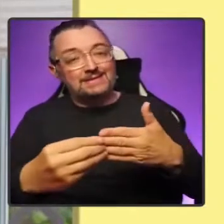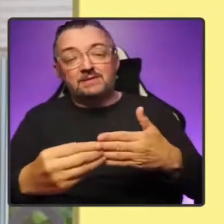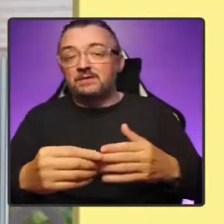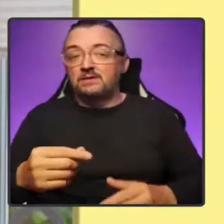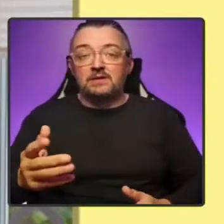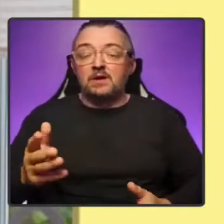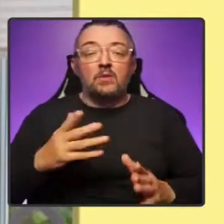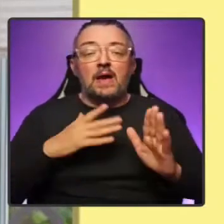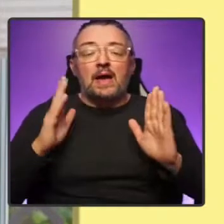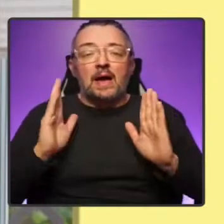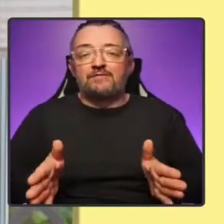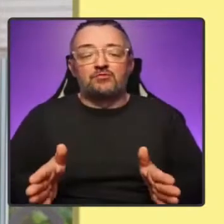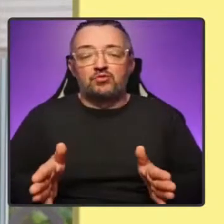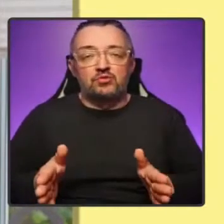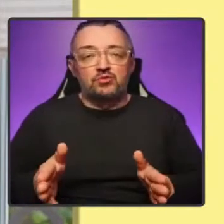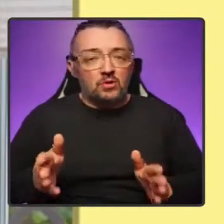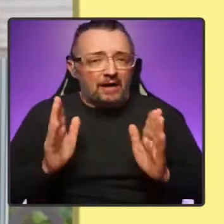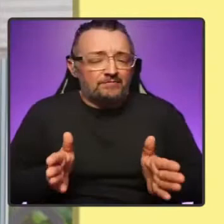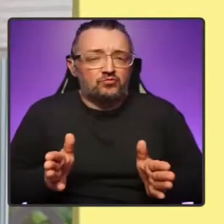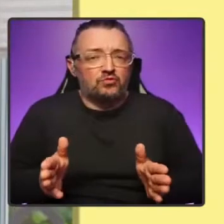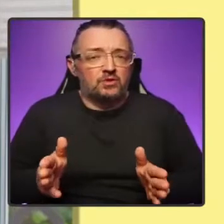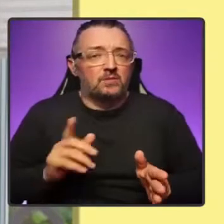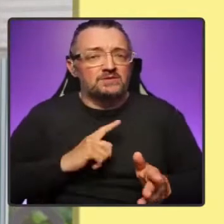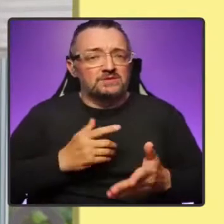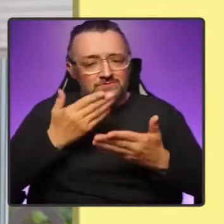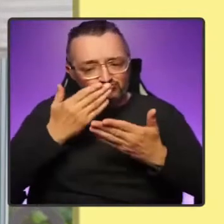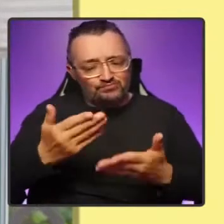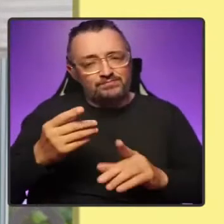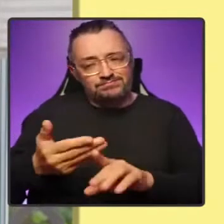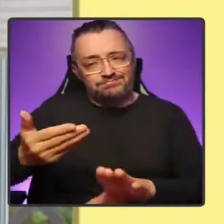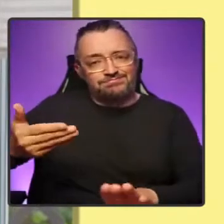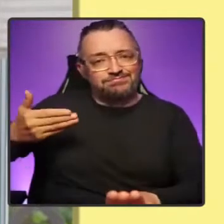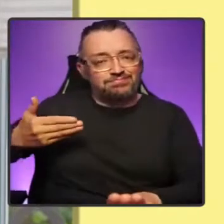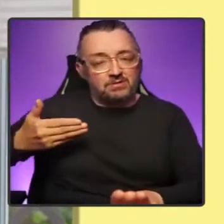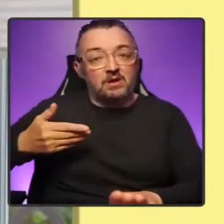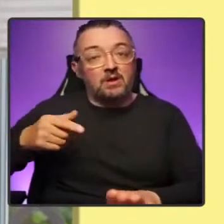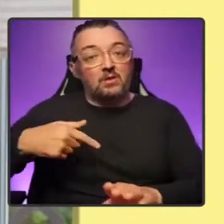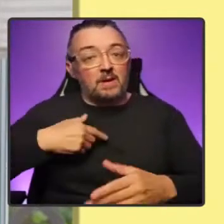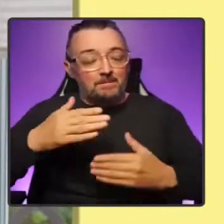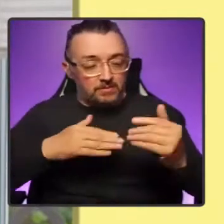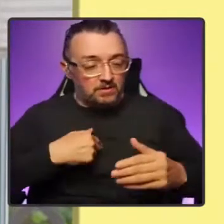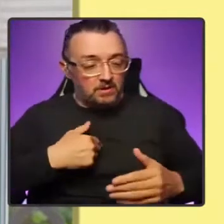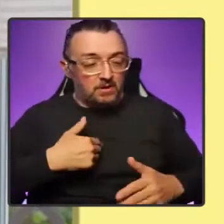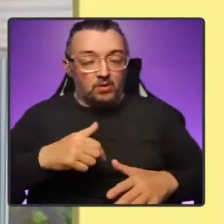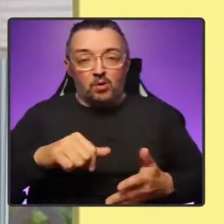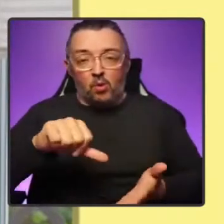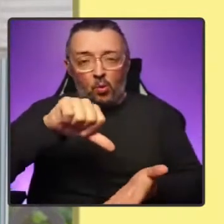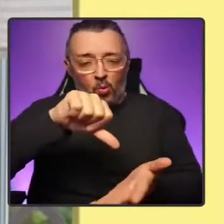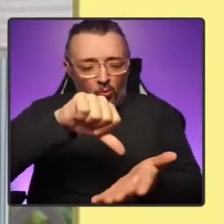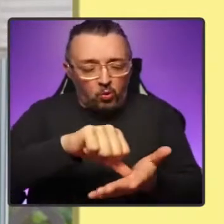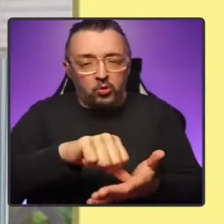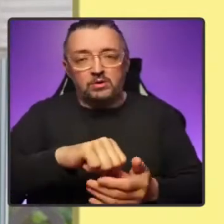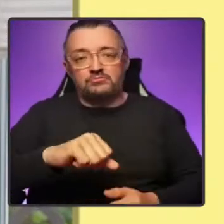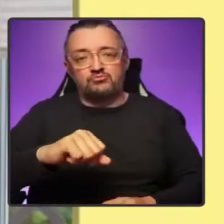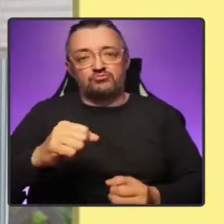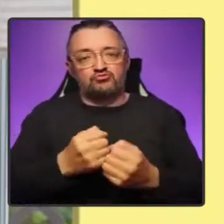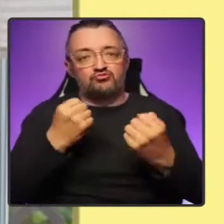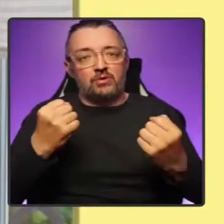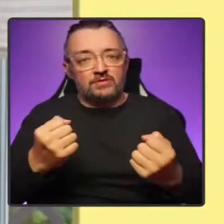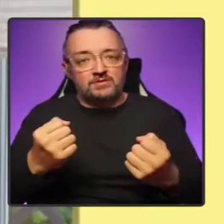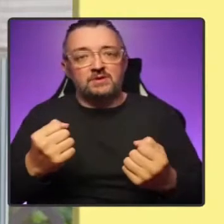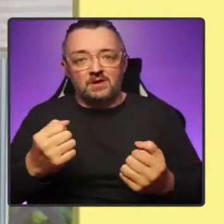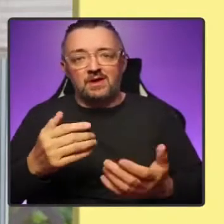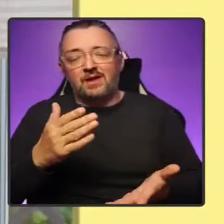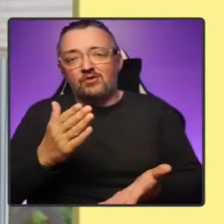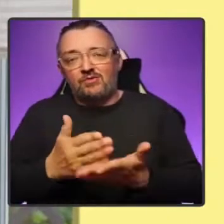But done well, building on core Scottish strengths, natural resources and tapping once again into that spirit